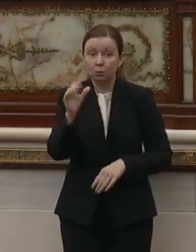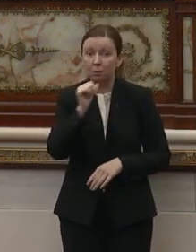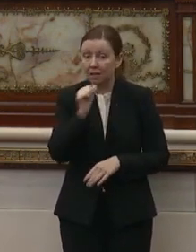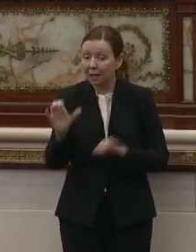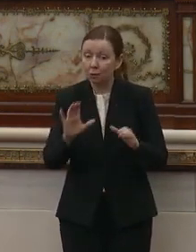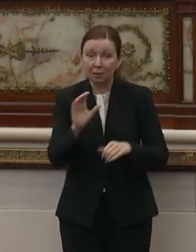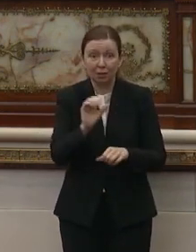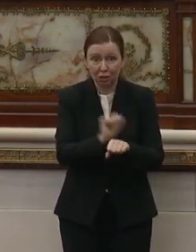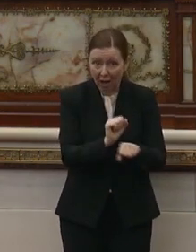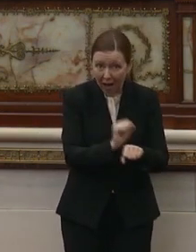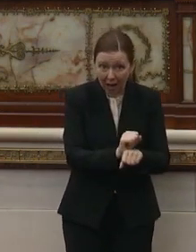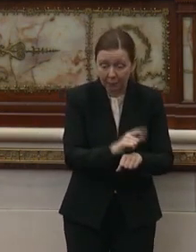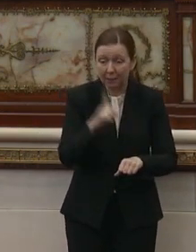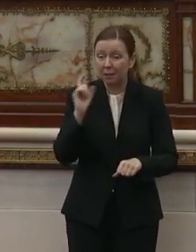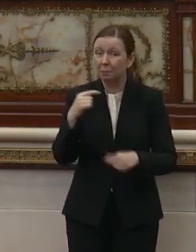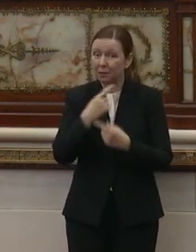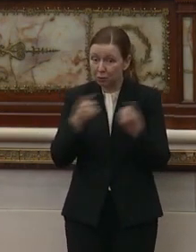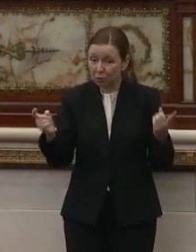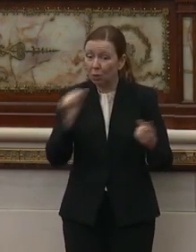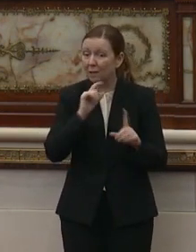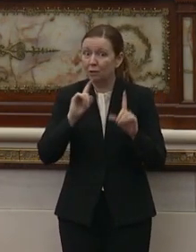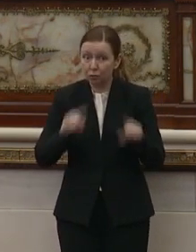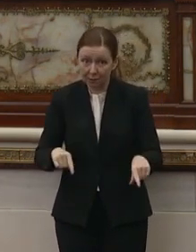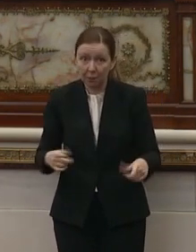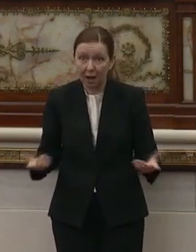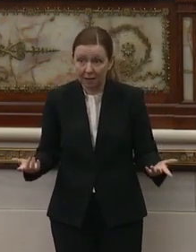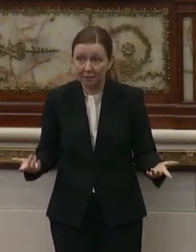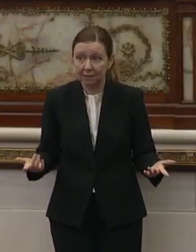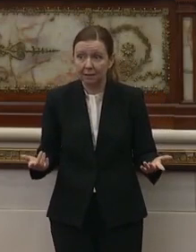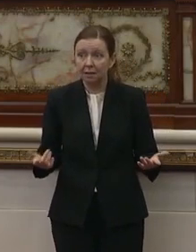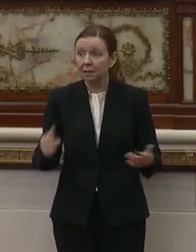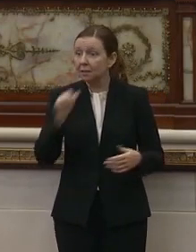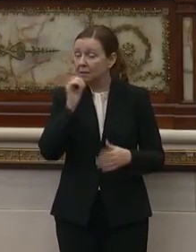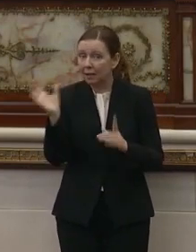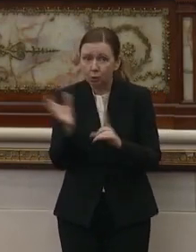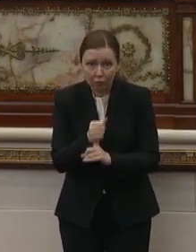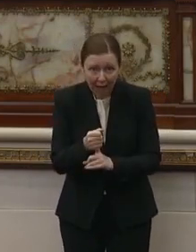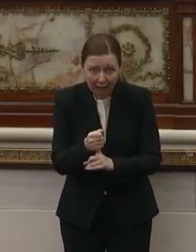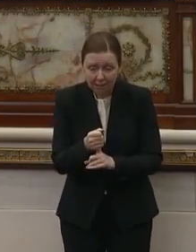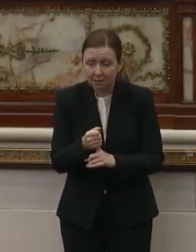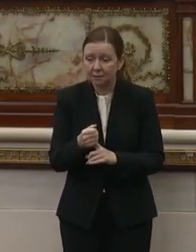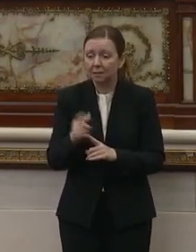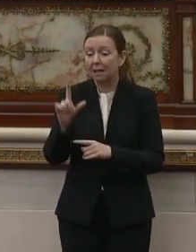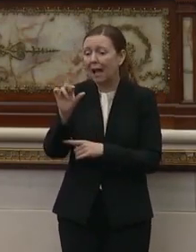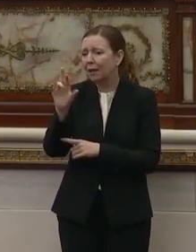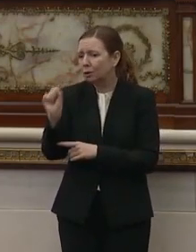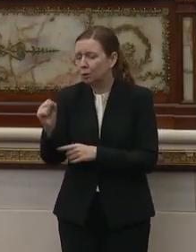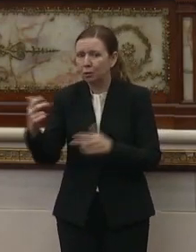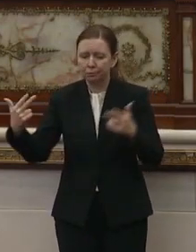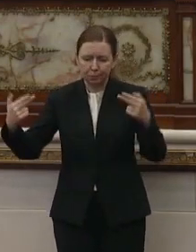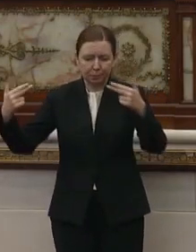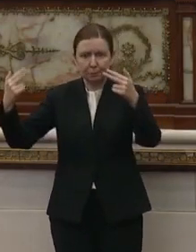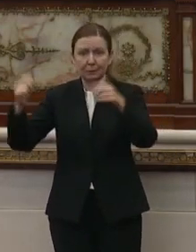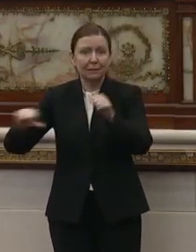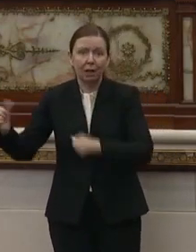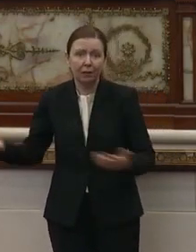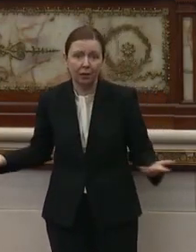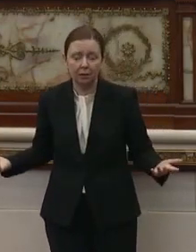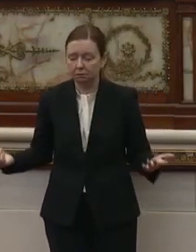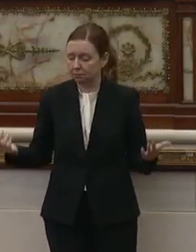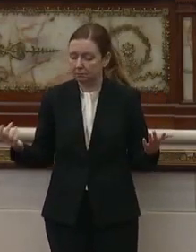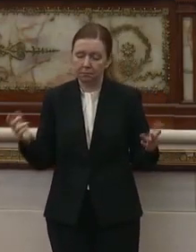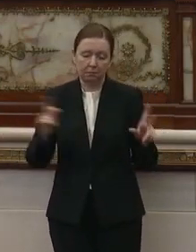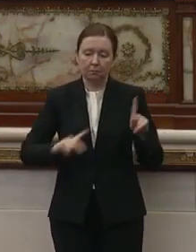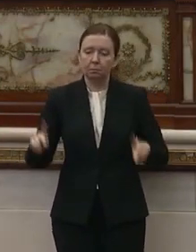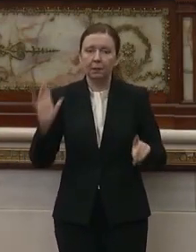not do their job because they are told not to respond, not to arrest, and we have looters shooting looters, people